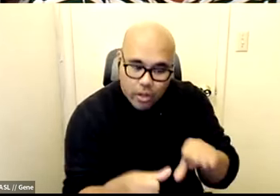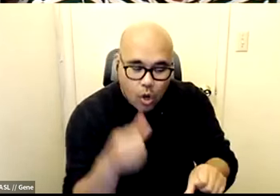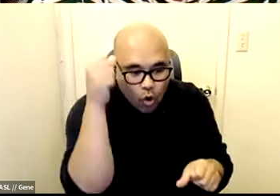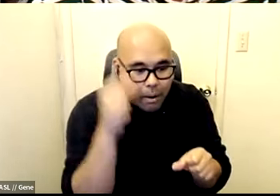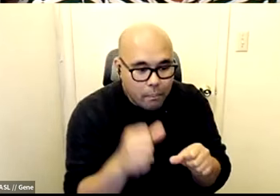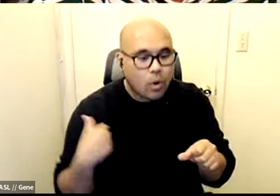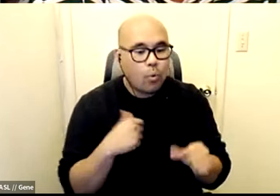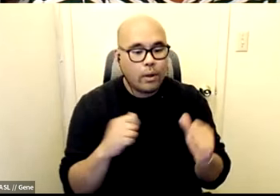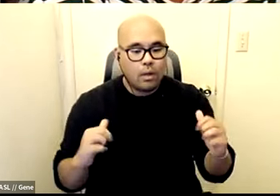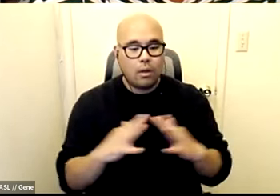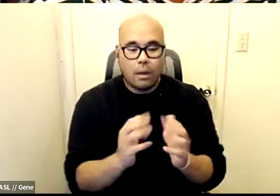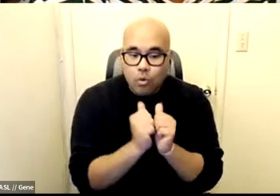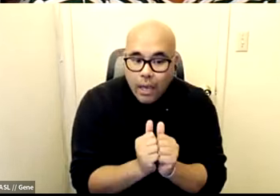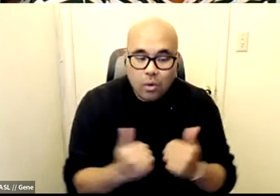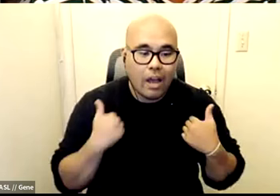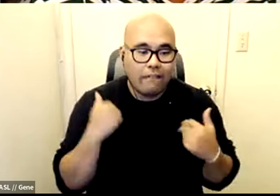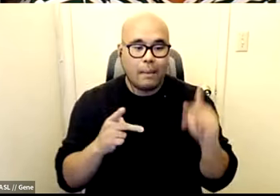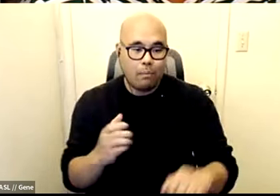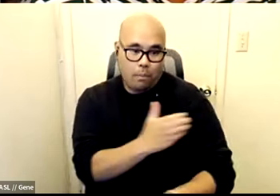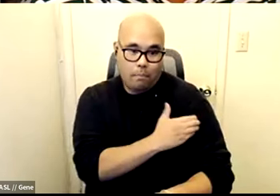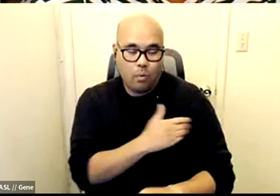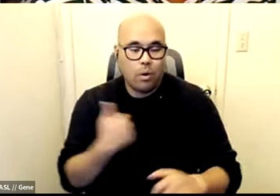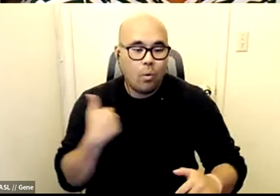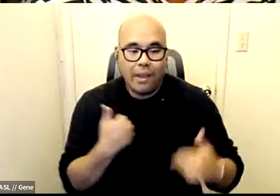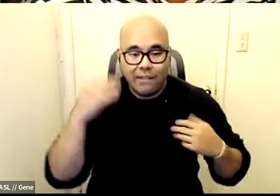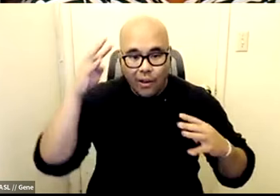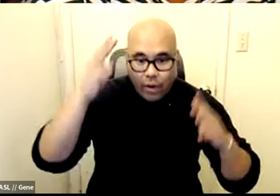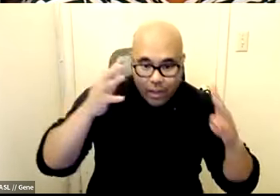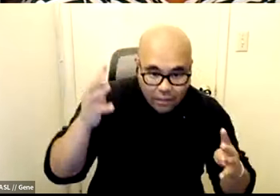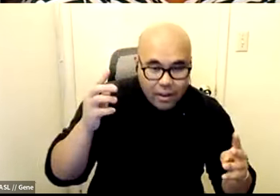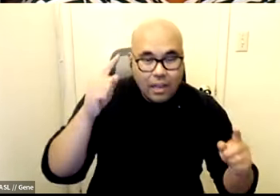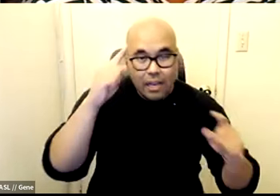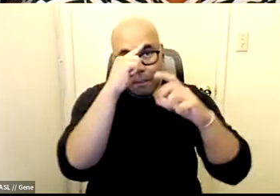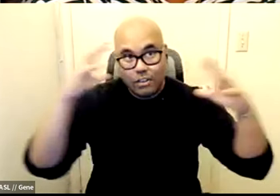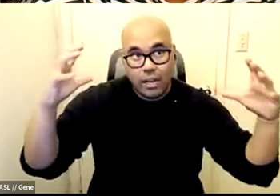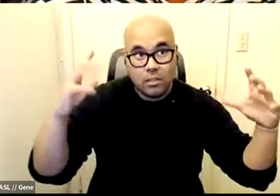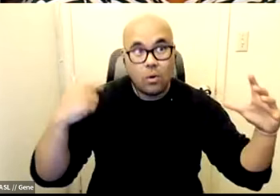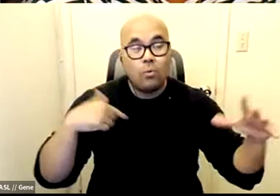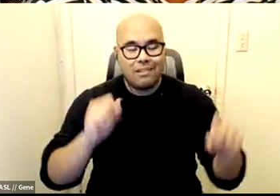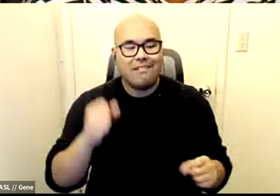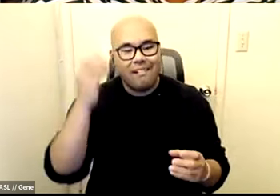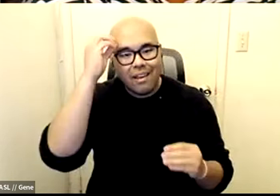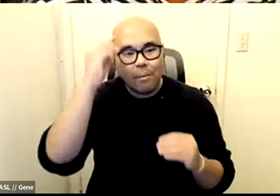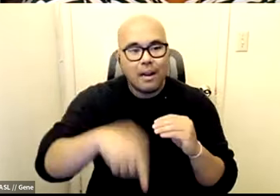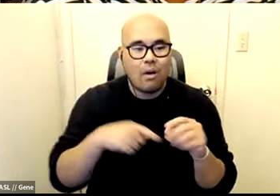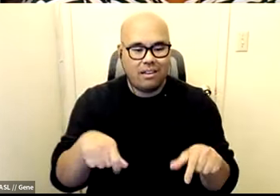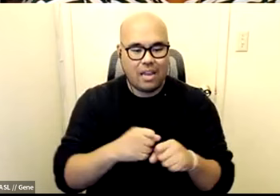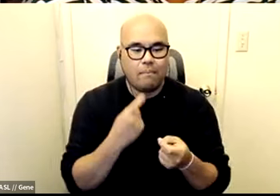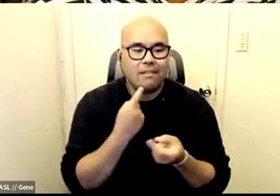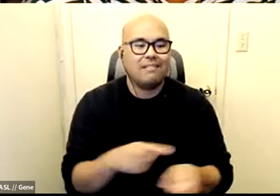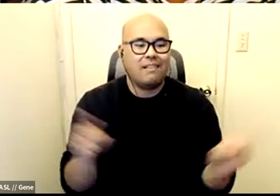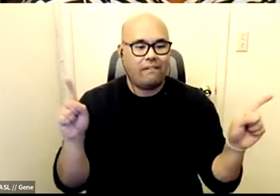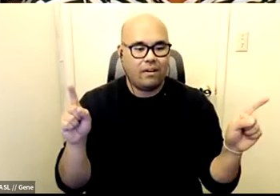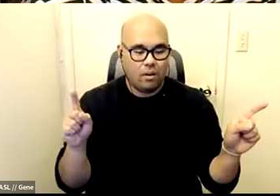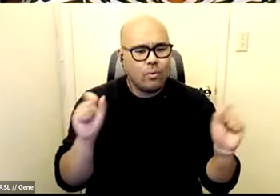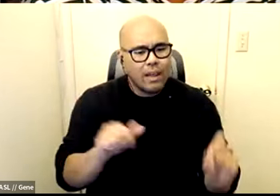together and have people power we have creativity we have imagination we can really think about how this could work differently we can